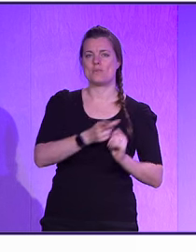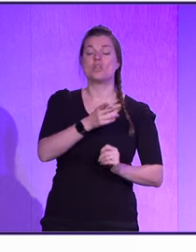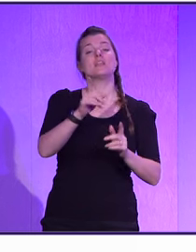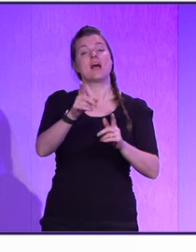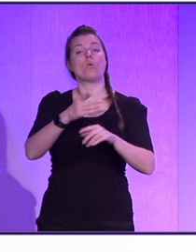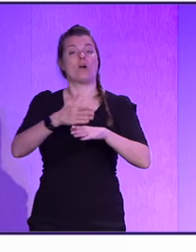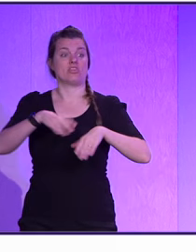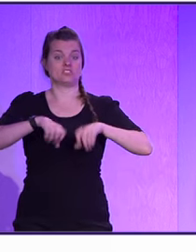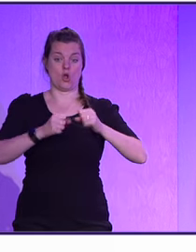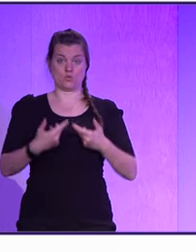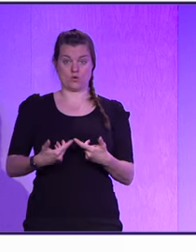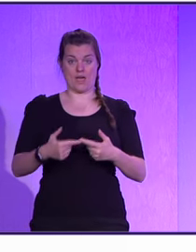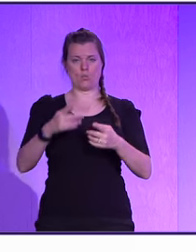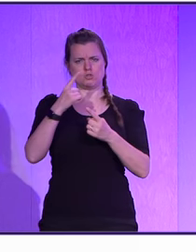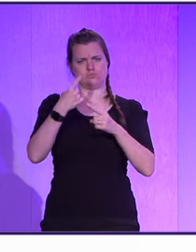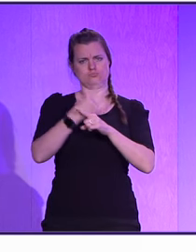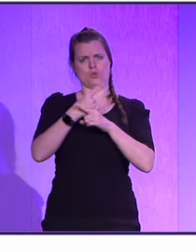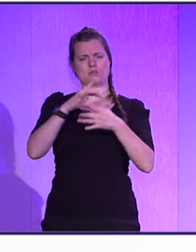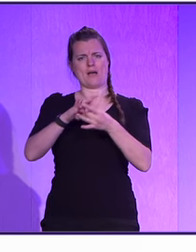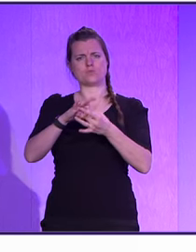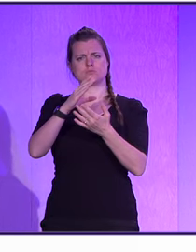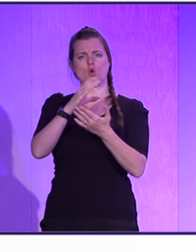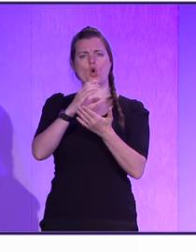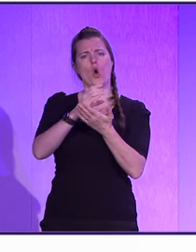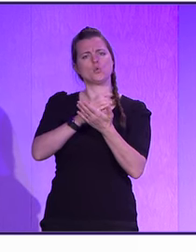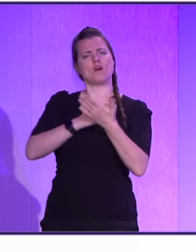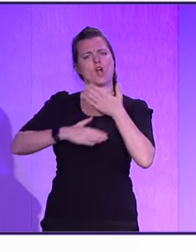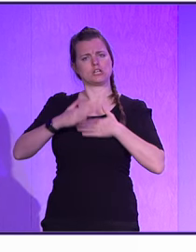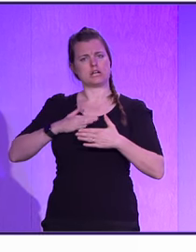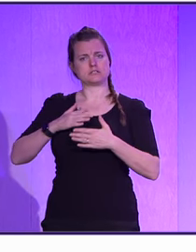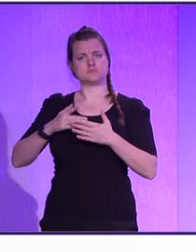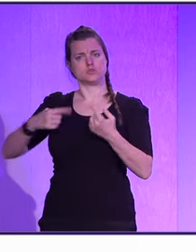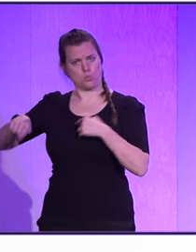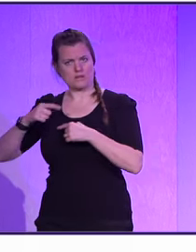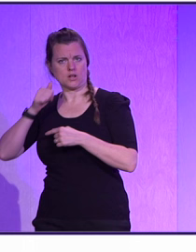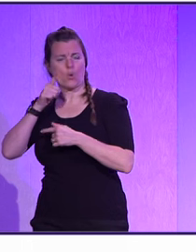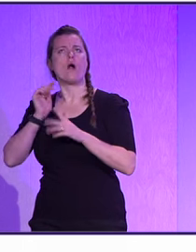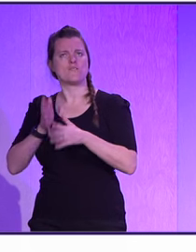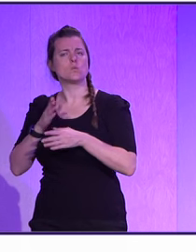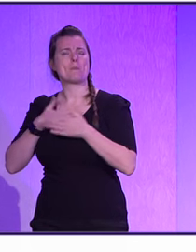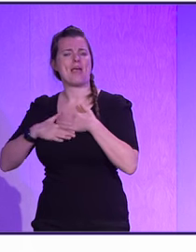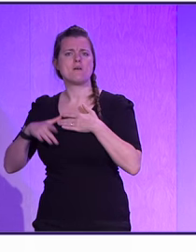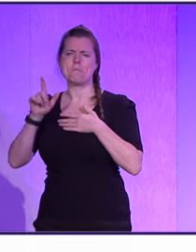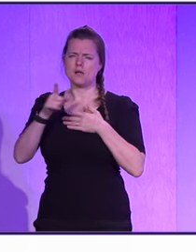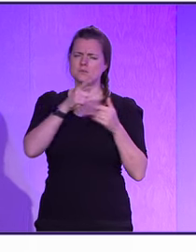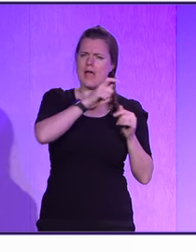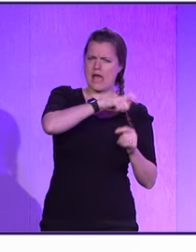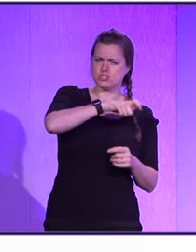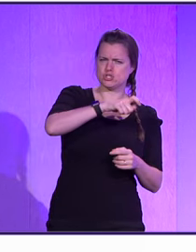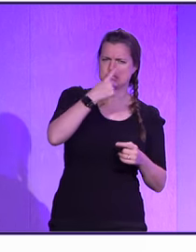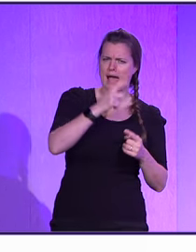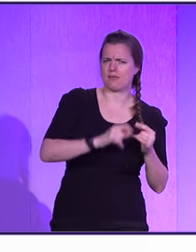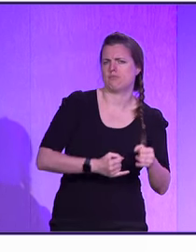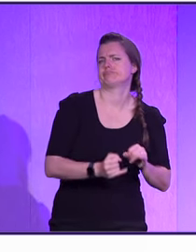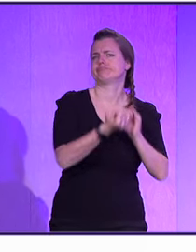a lot of talk about the code of conduct, but the agents can have toxic behavior too, if one agent kind of overrules all the